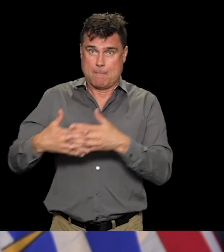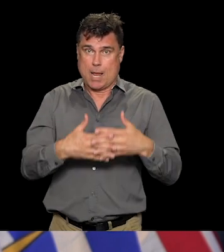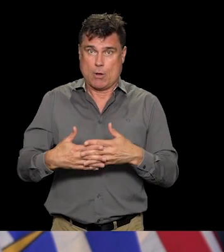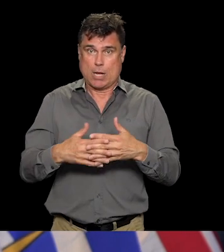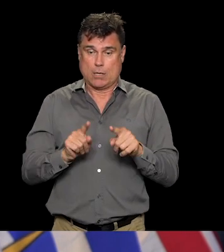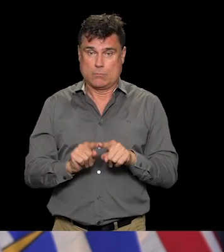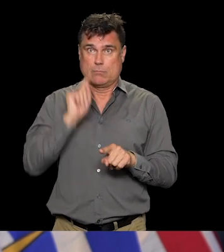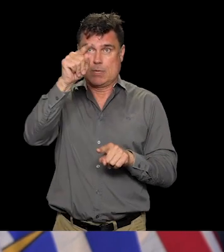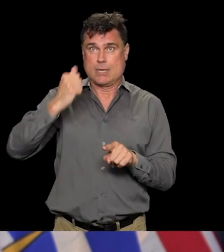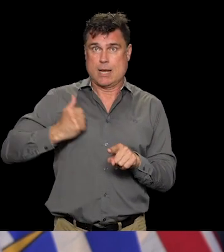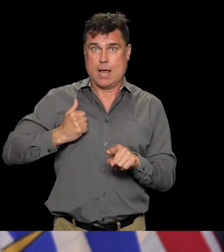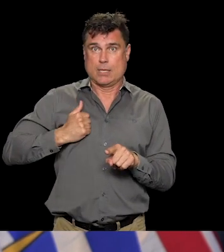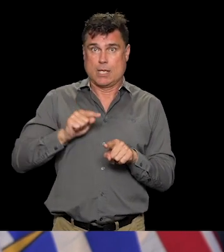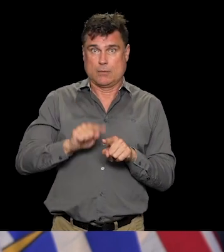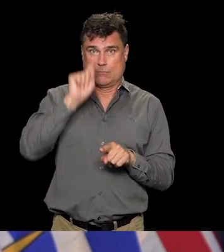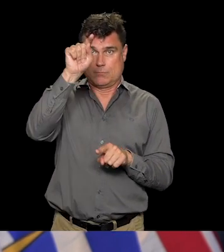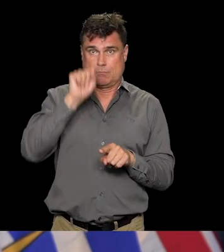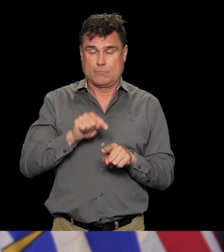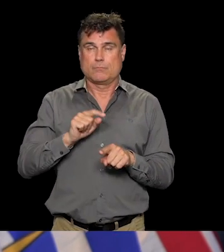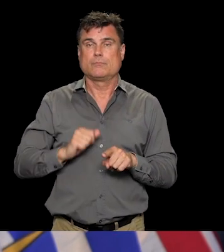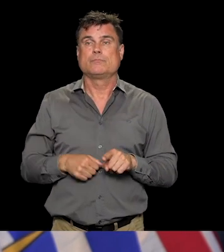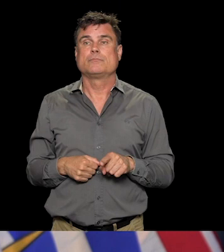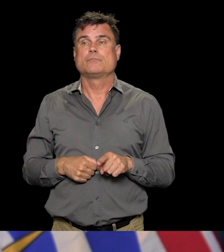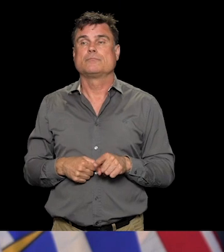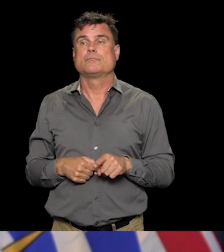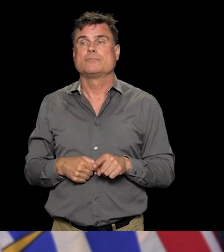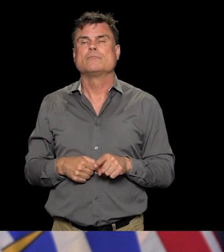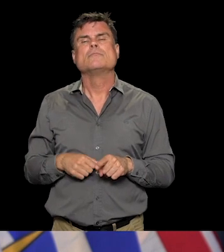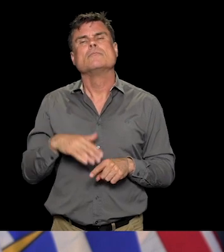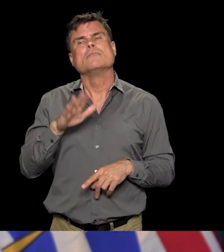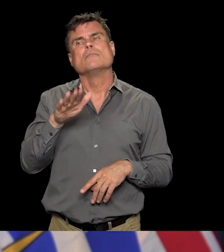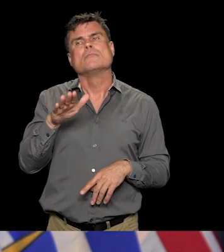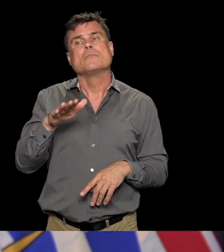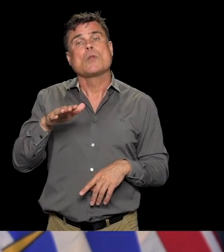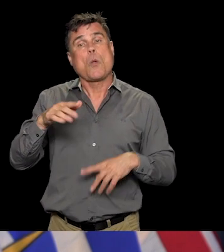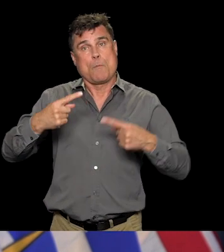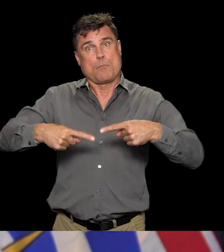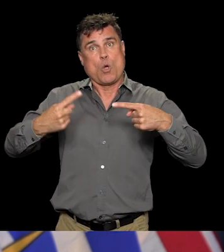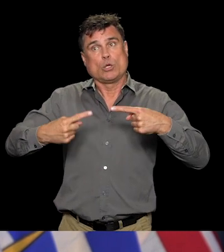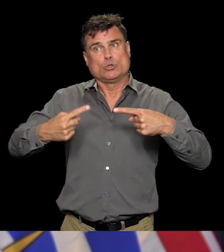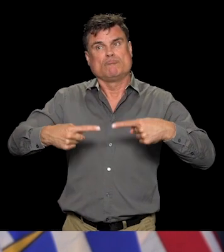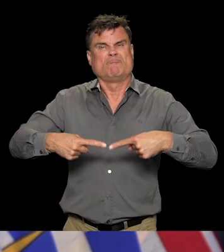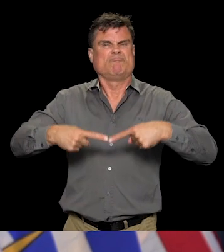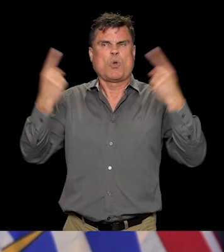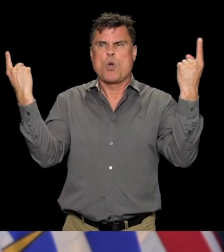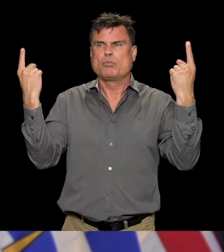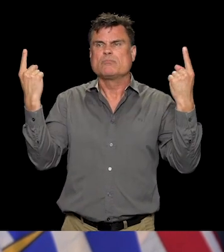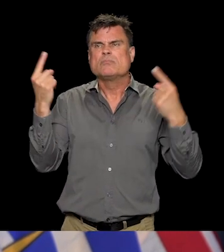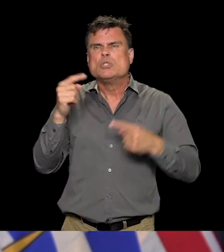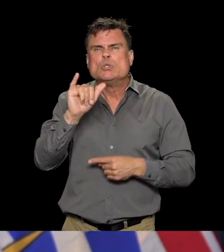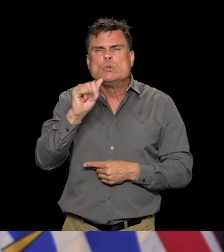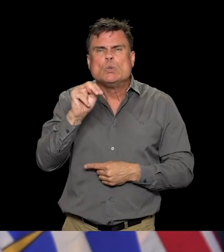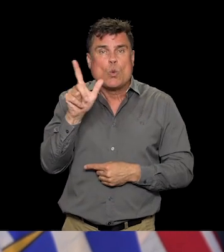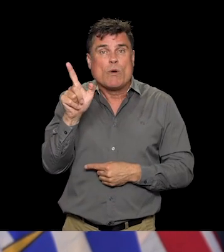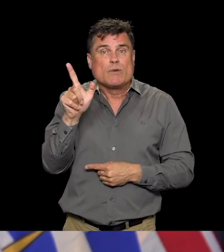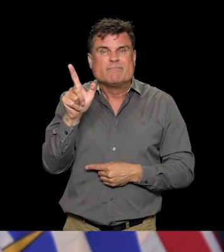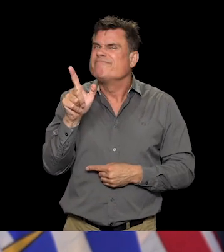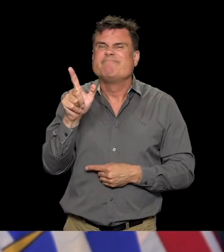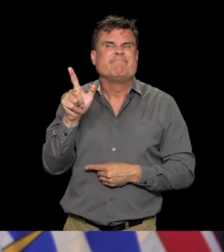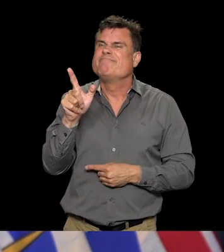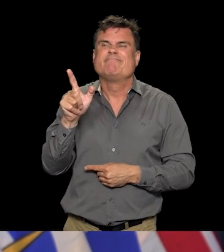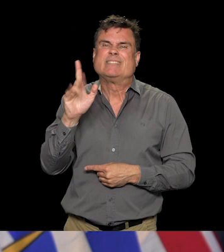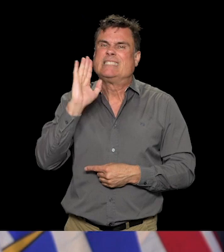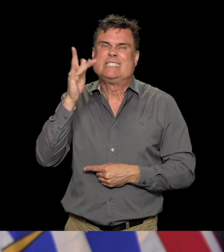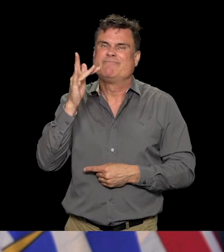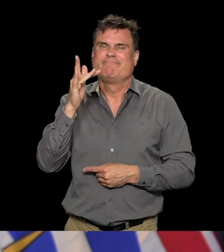today is reporting both governments have agreed to extend that until at least late July. Just like what your take is on that, I assume that's something you